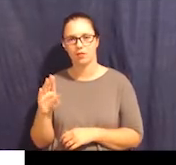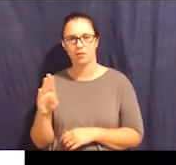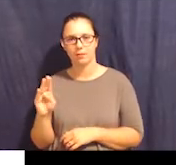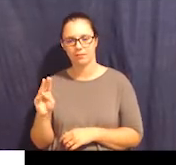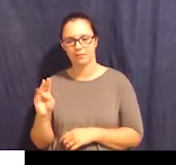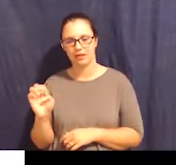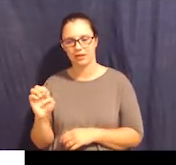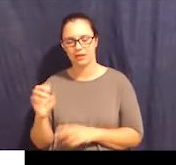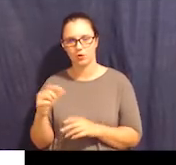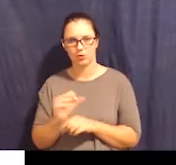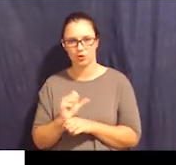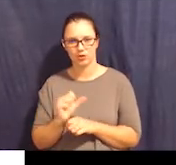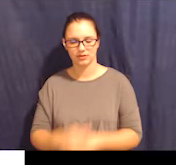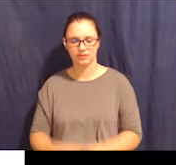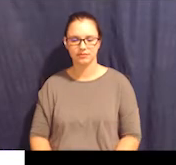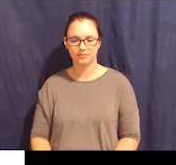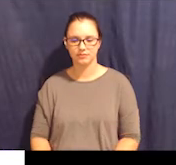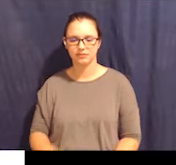No.